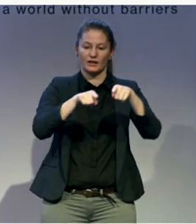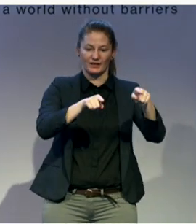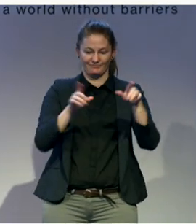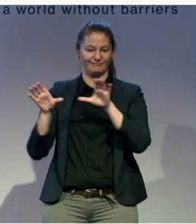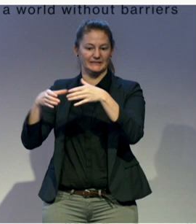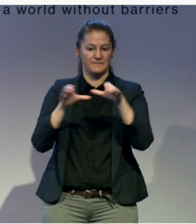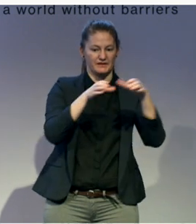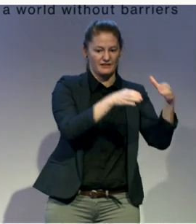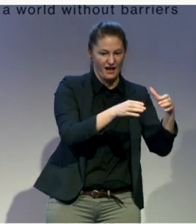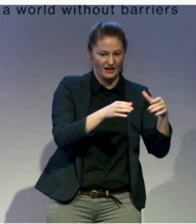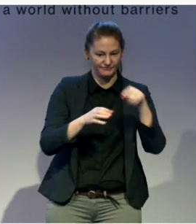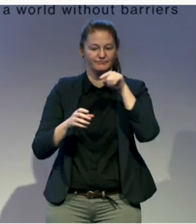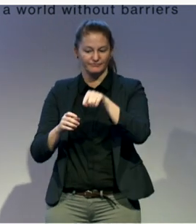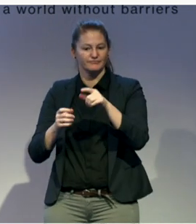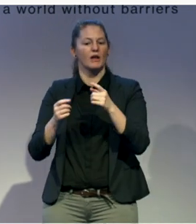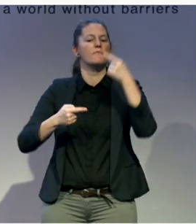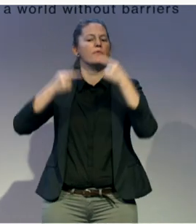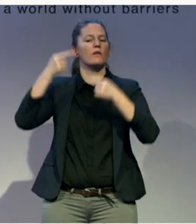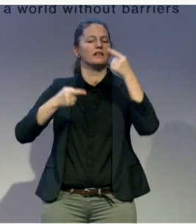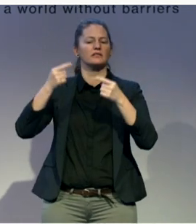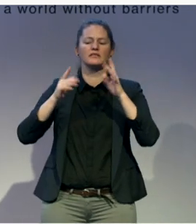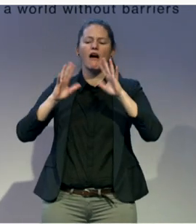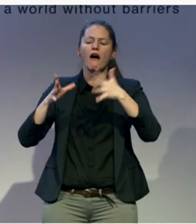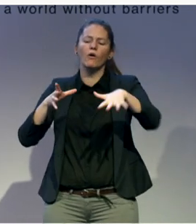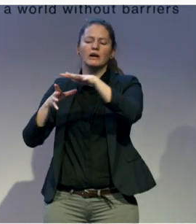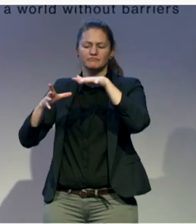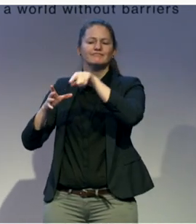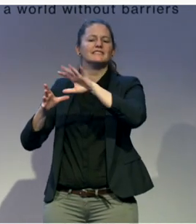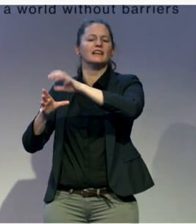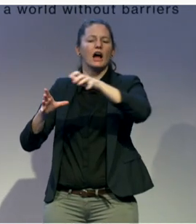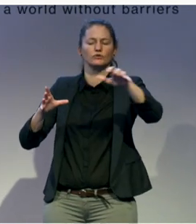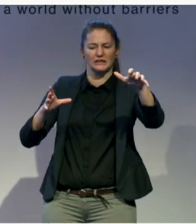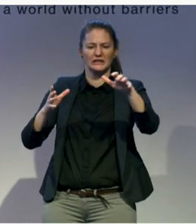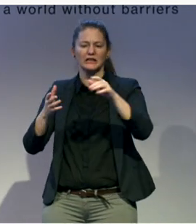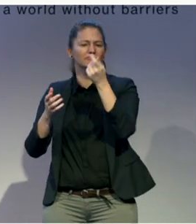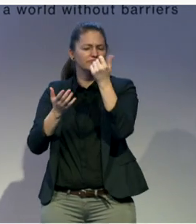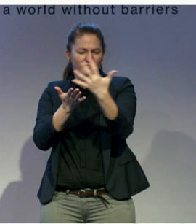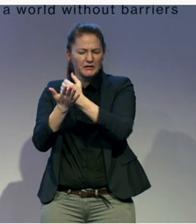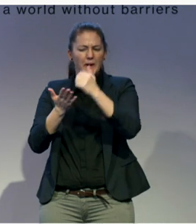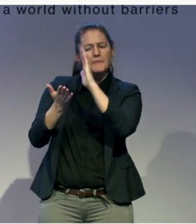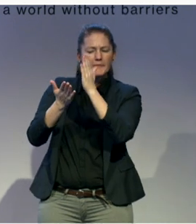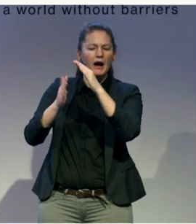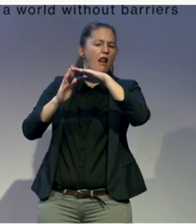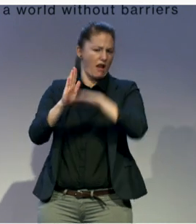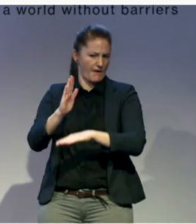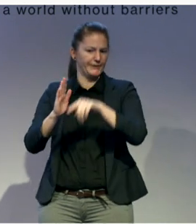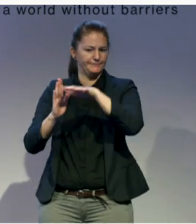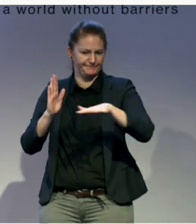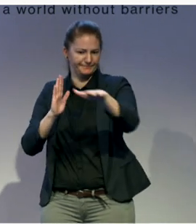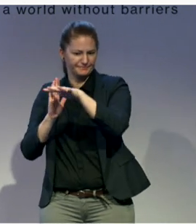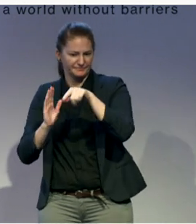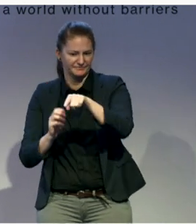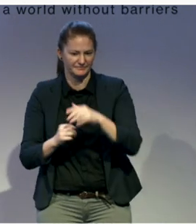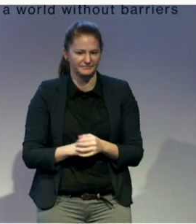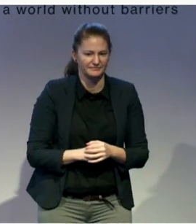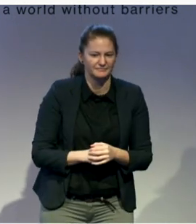countries. We plan to go just around 1.30 p.m. with this session, so thank you for